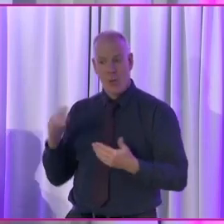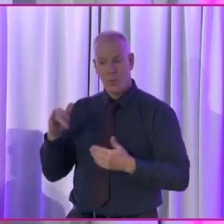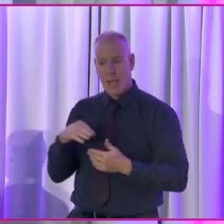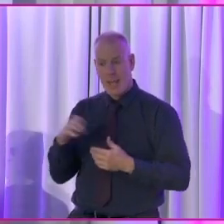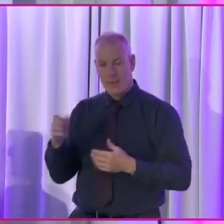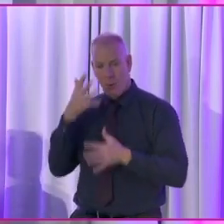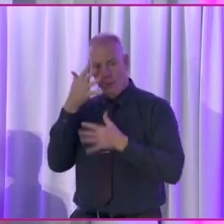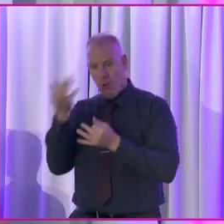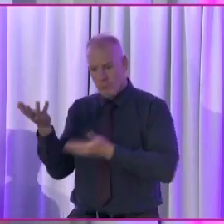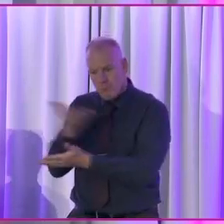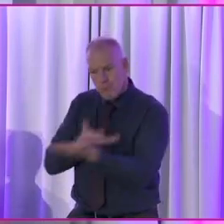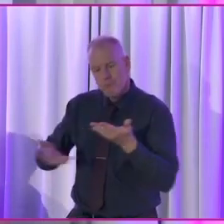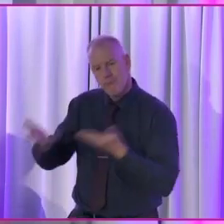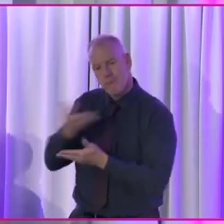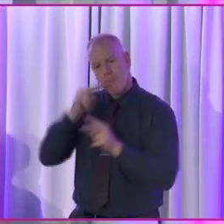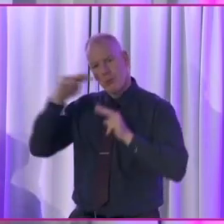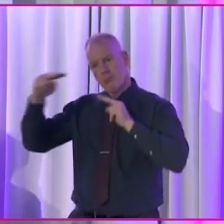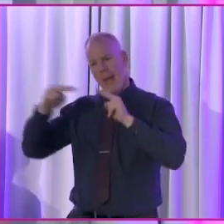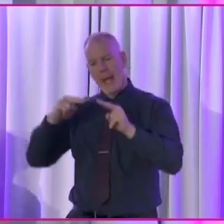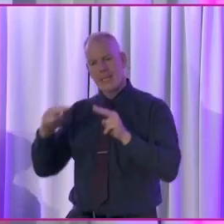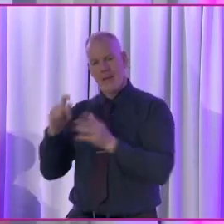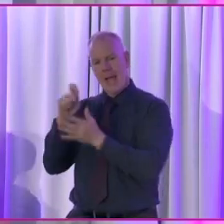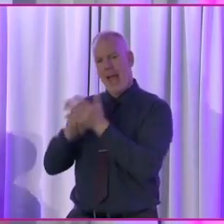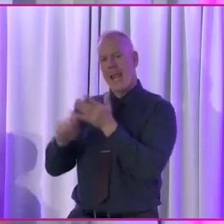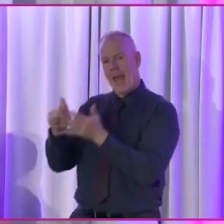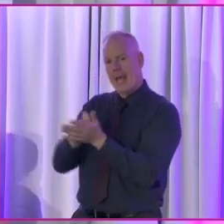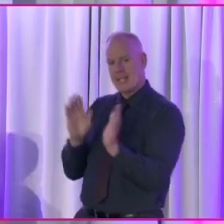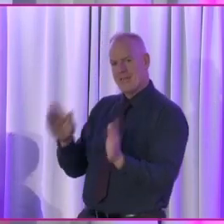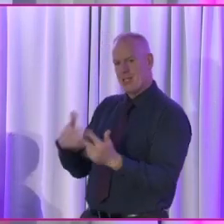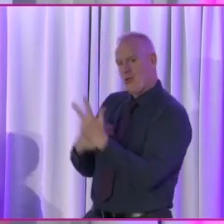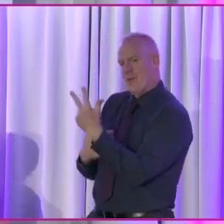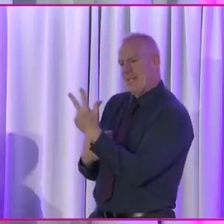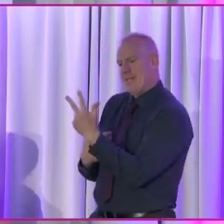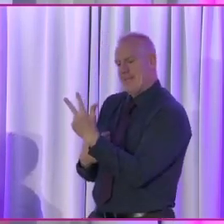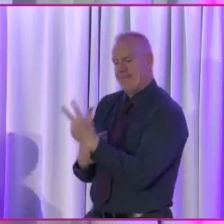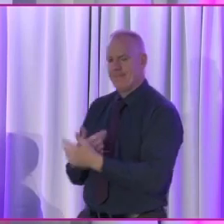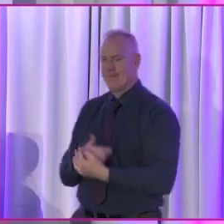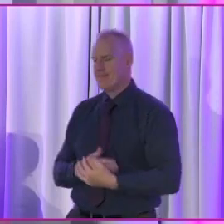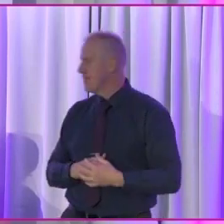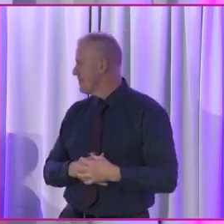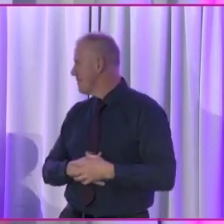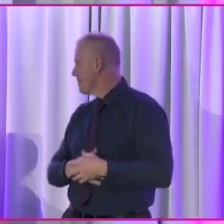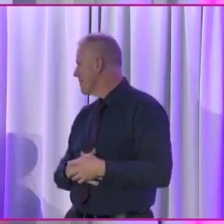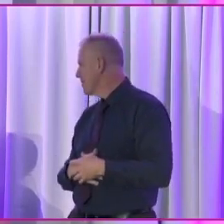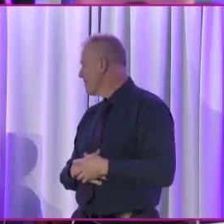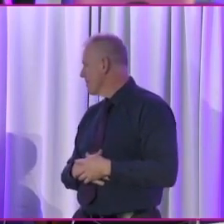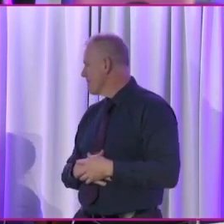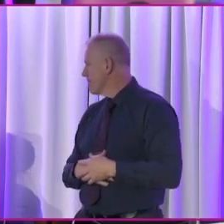I'm very much looking forward to the perspectives of our elected representatives on what they've heard today. Thank you.